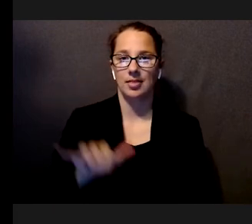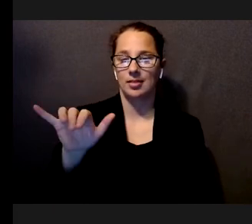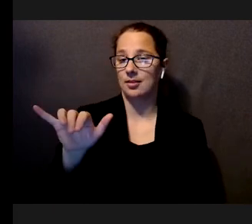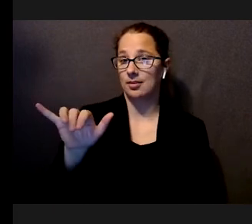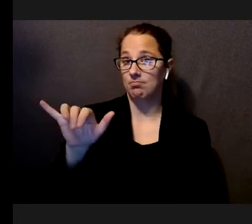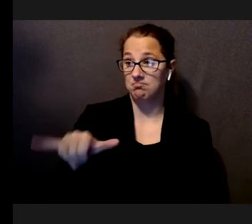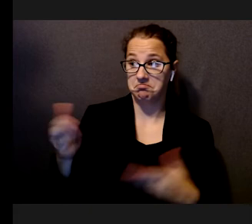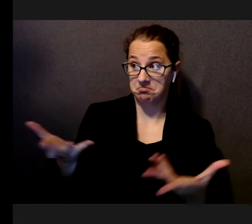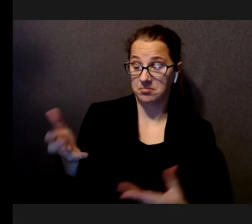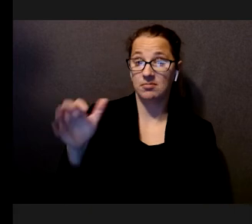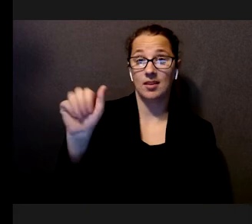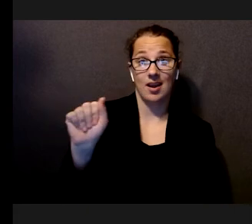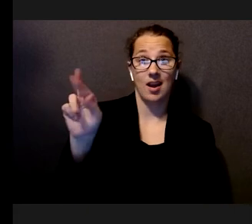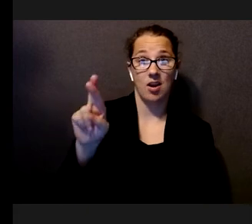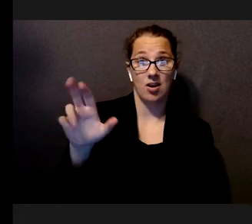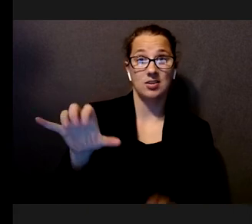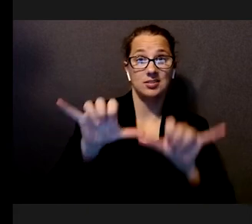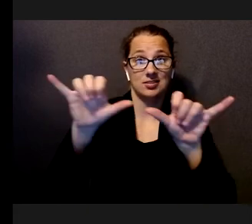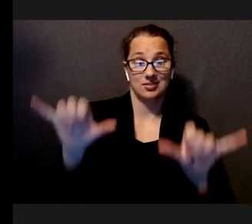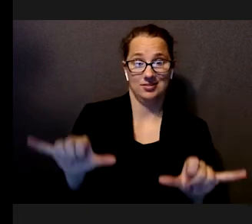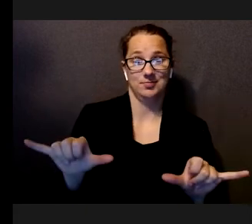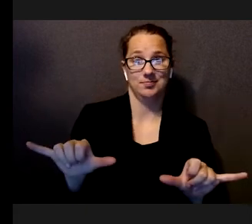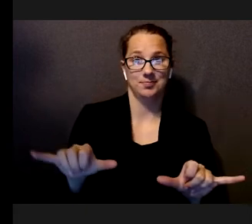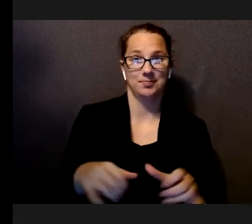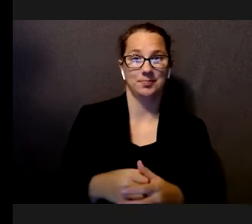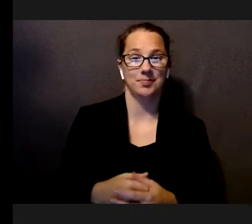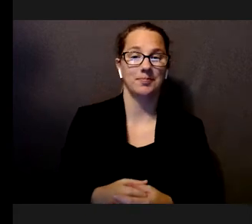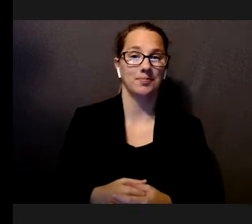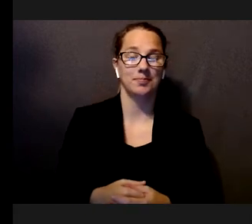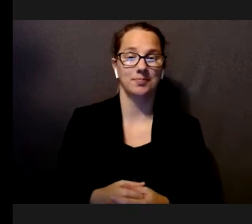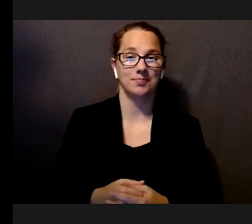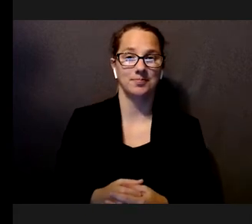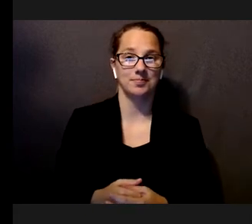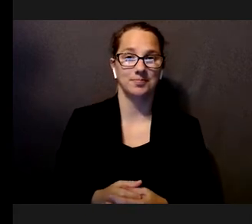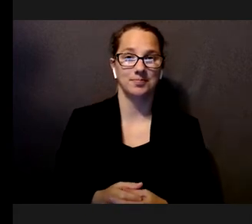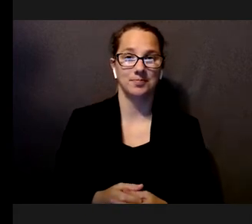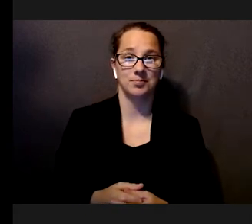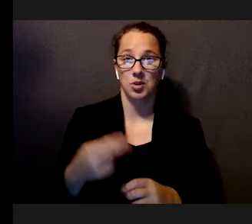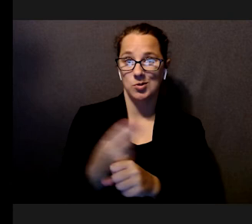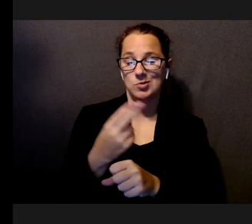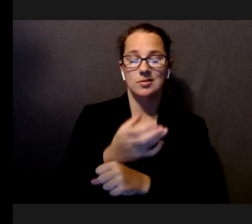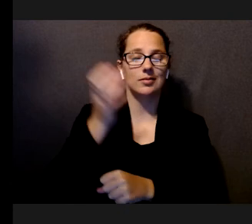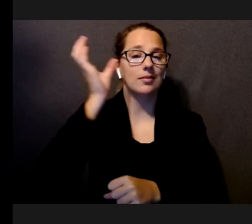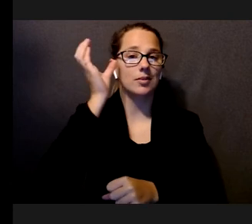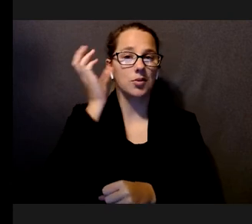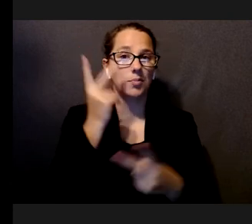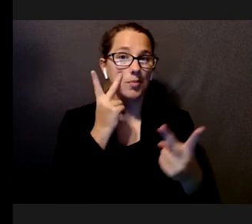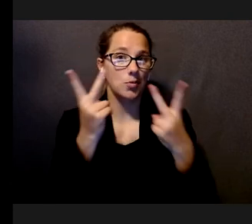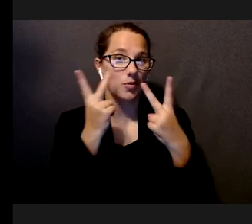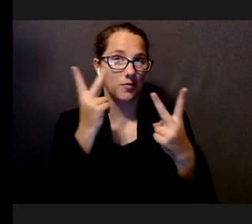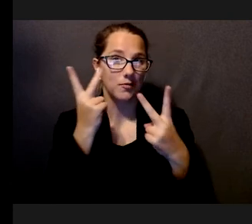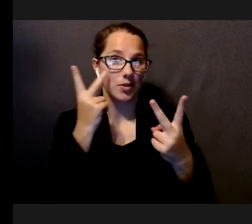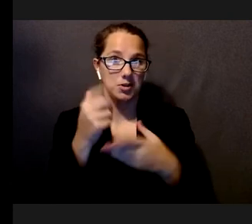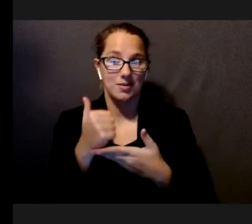system or set of visualizations, and QC uses computer vision to